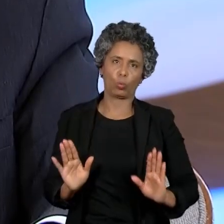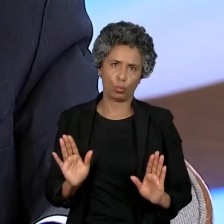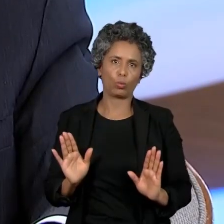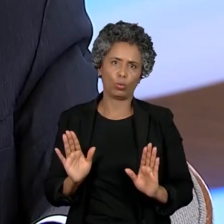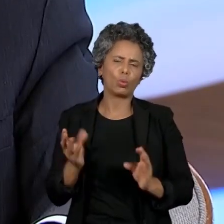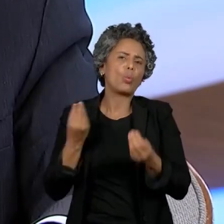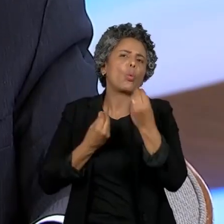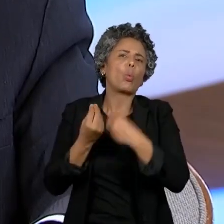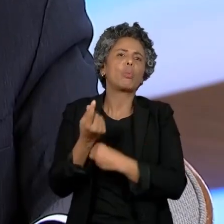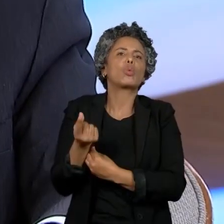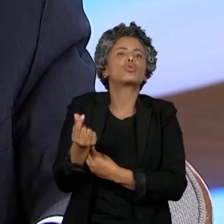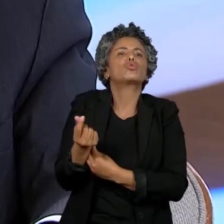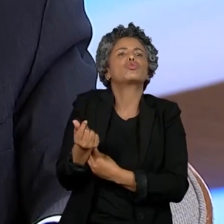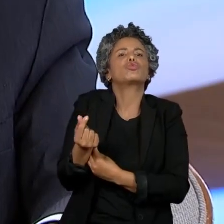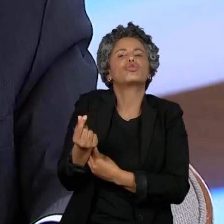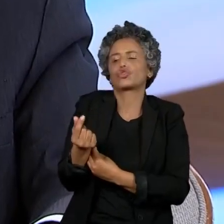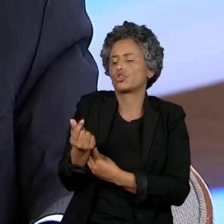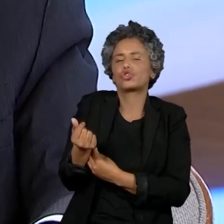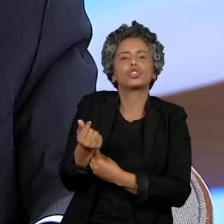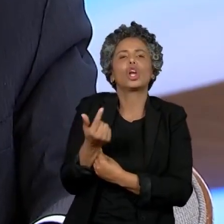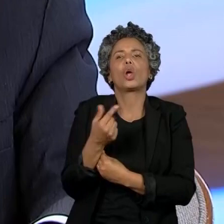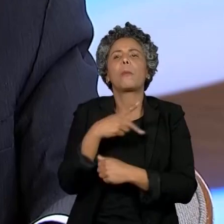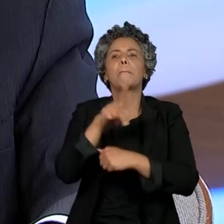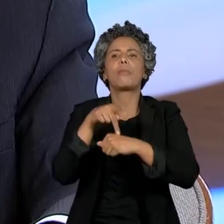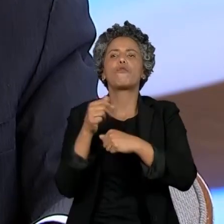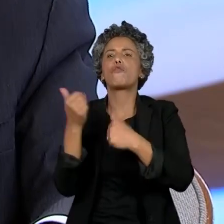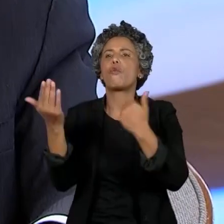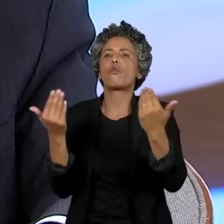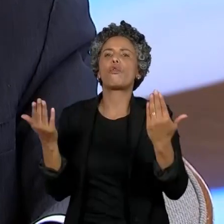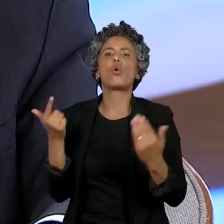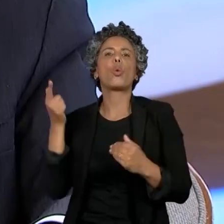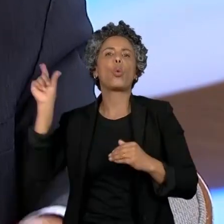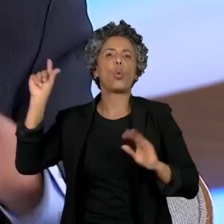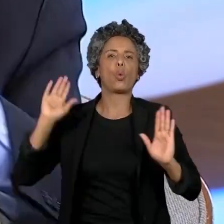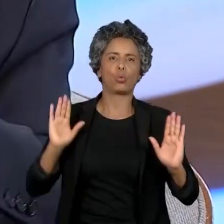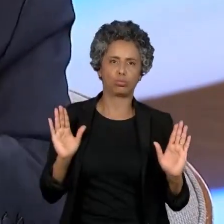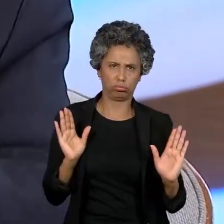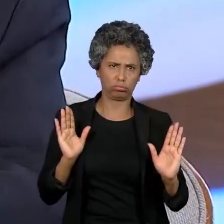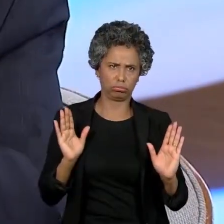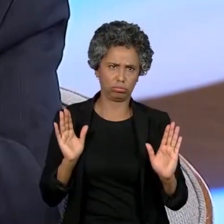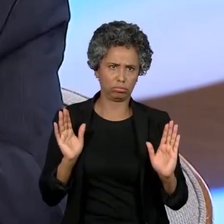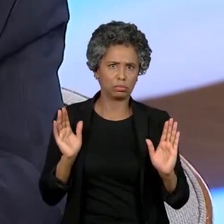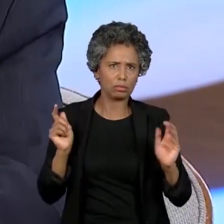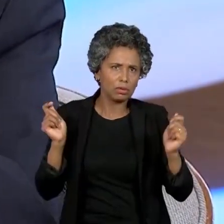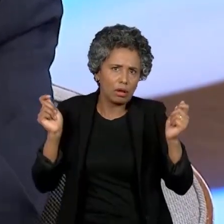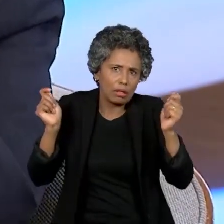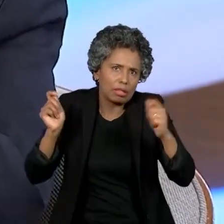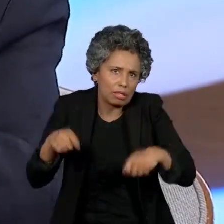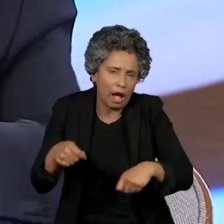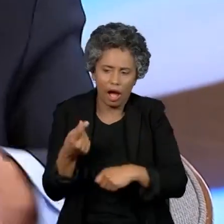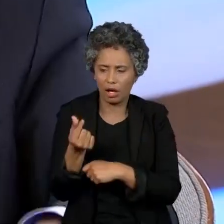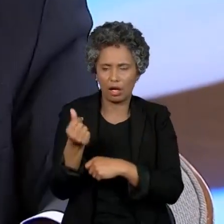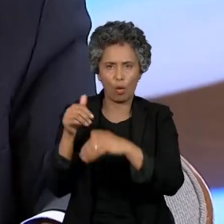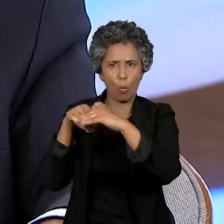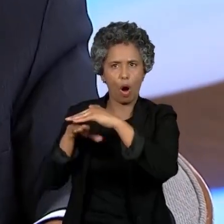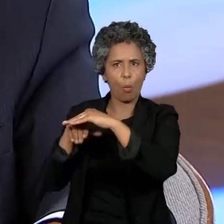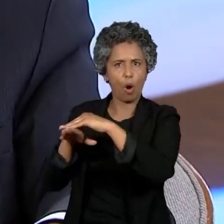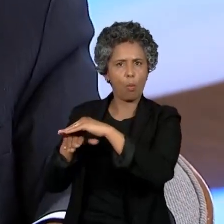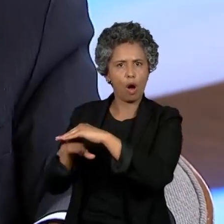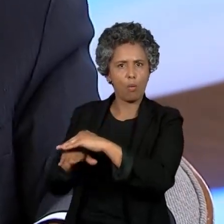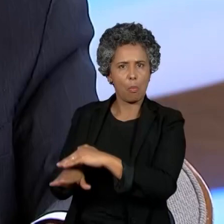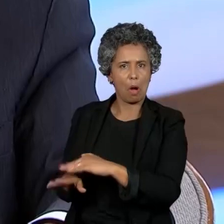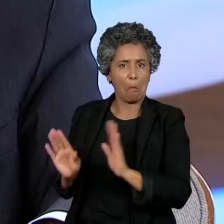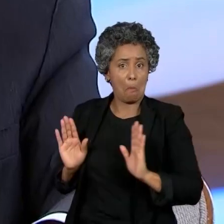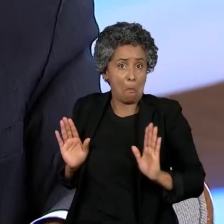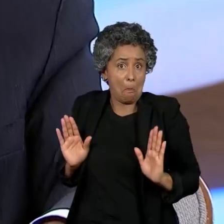it is possible for other currencies to become a